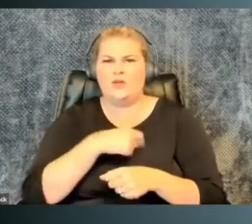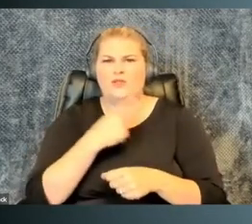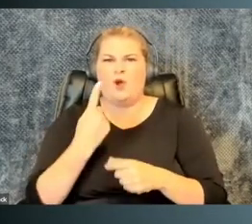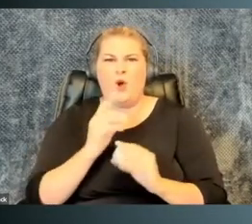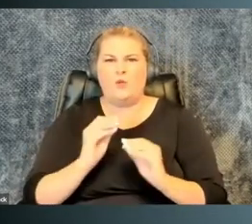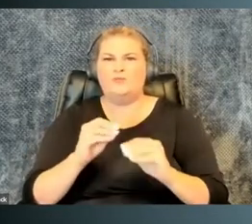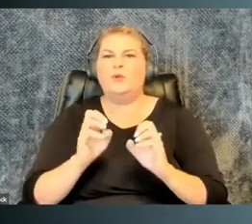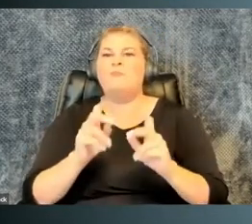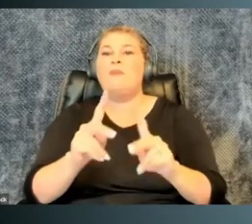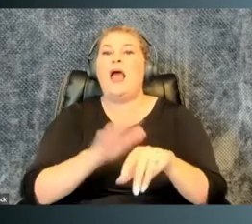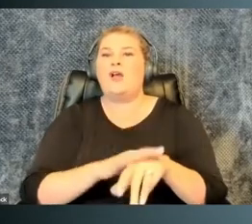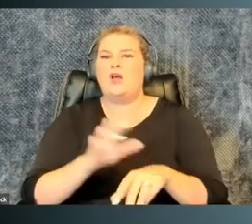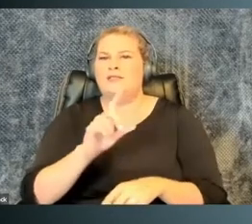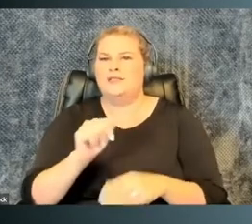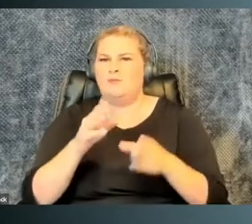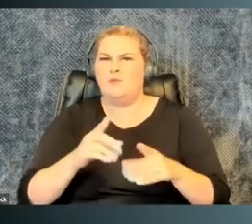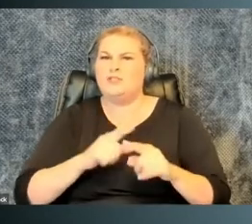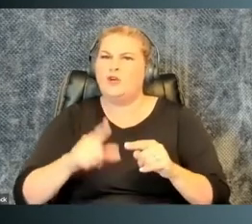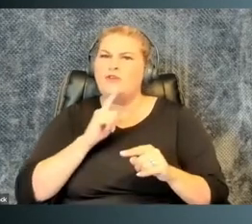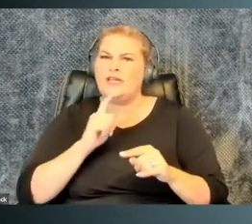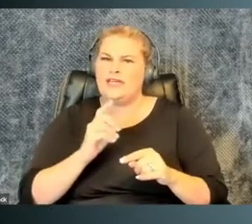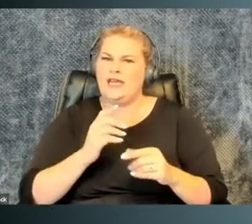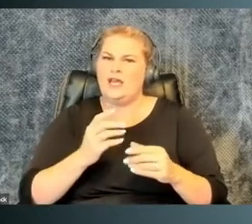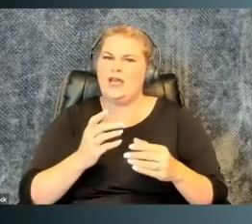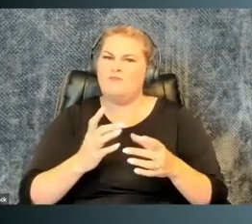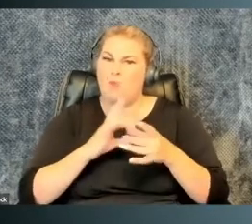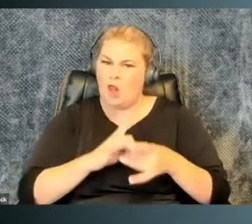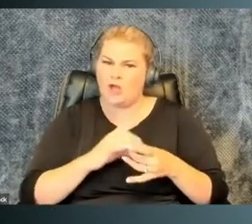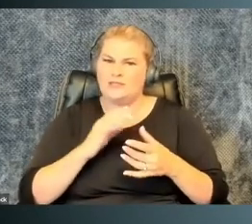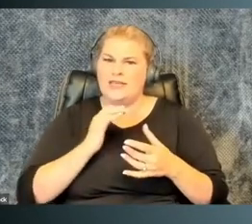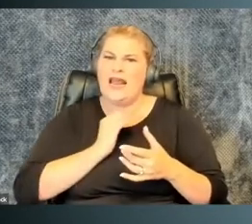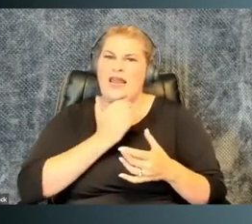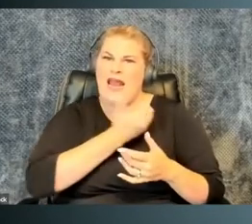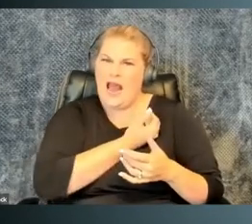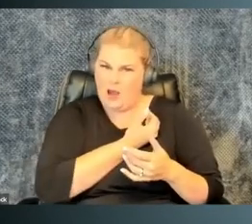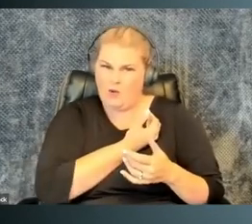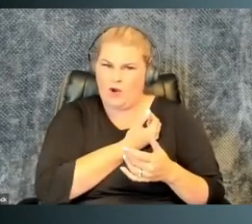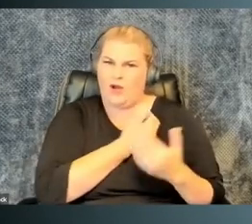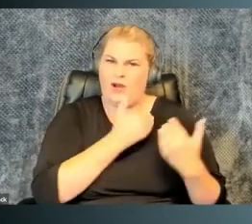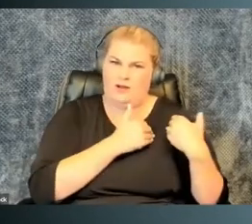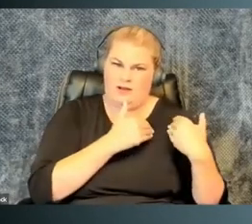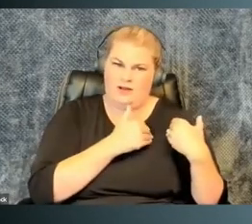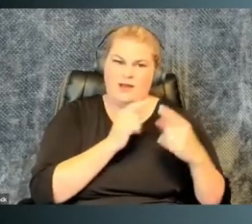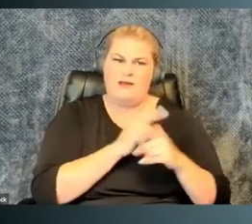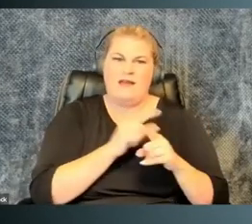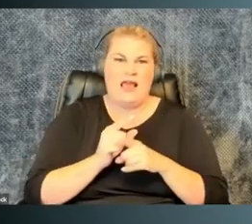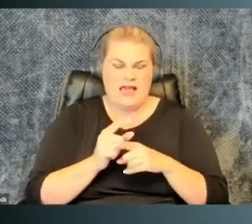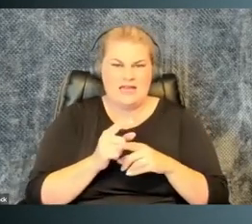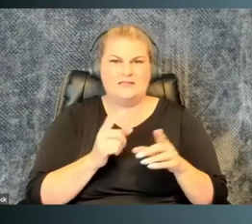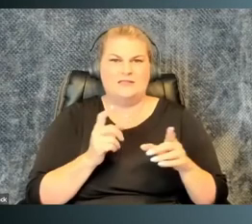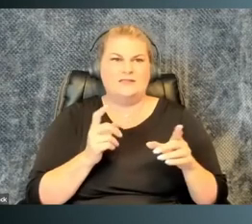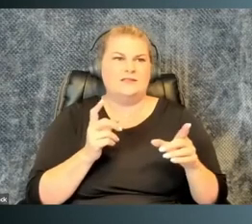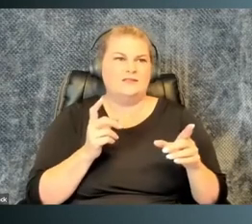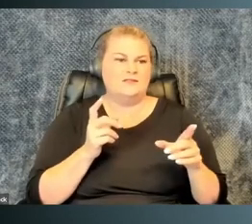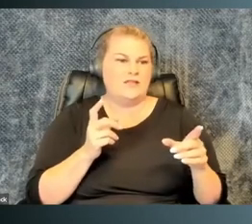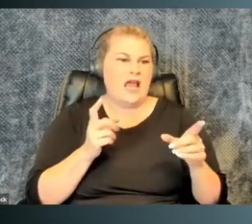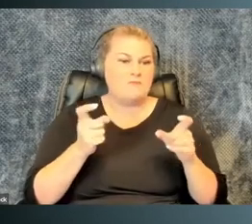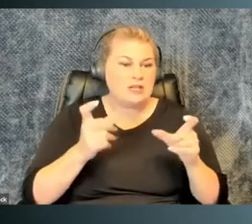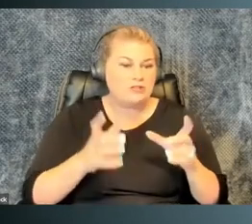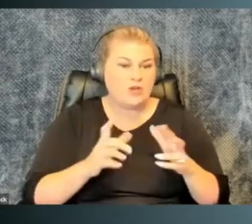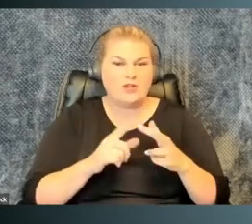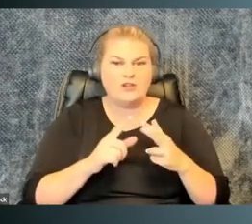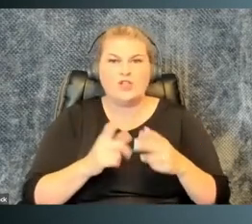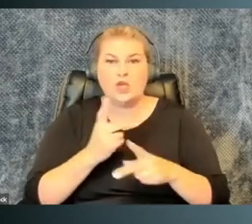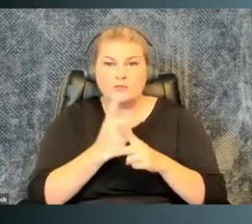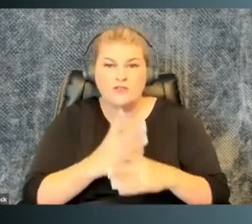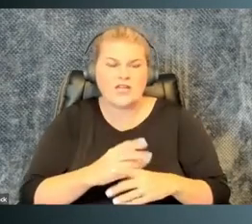figure out these things, right? This is the work we're always placing back on disabled people, but it belongs in our hands as administrators,